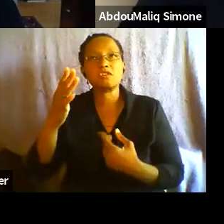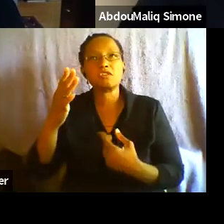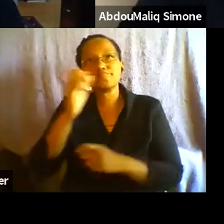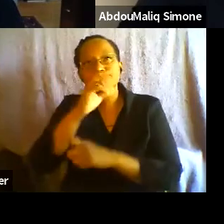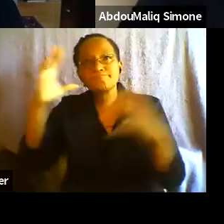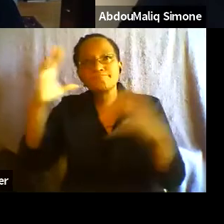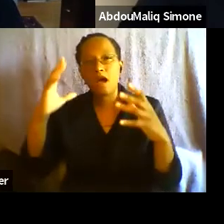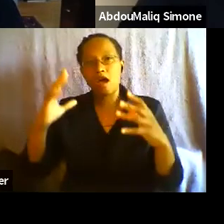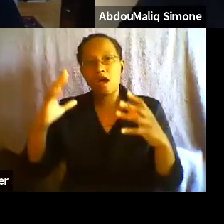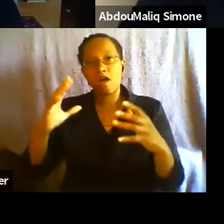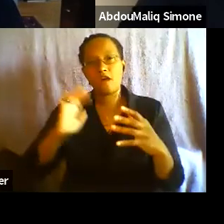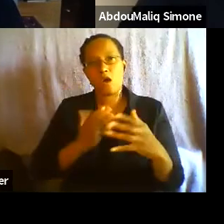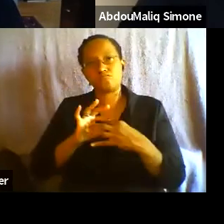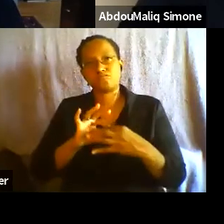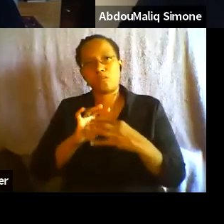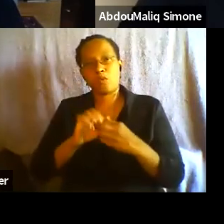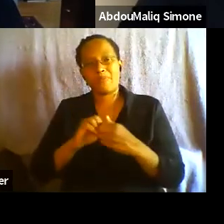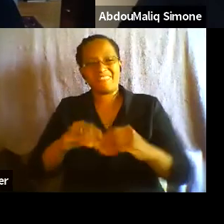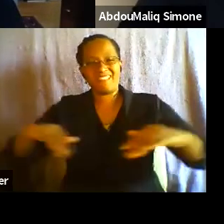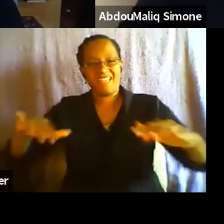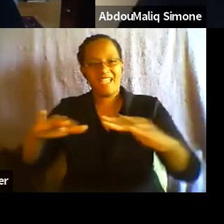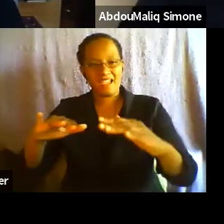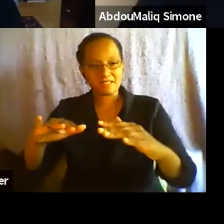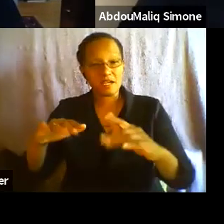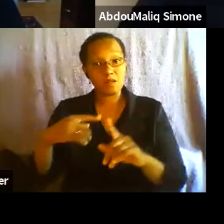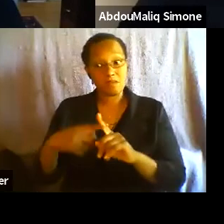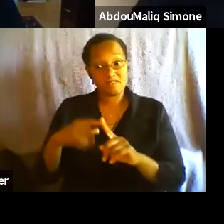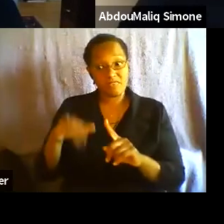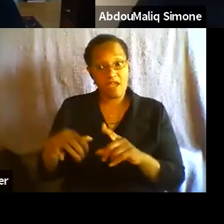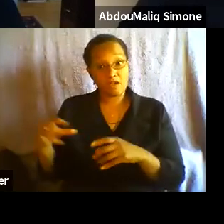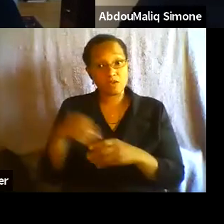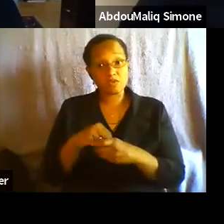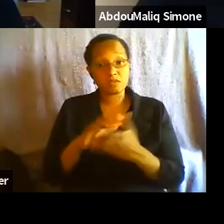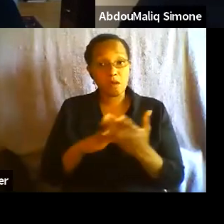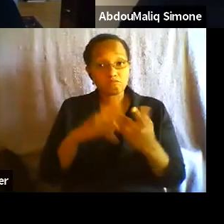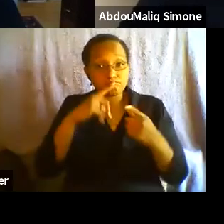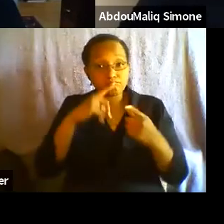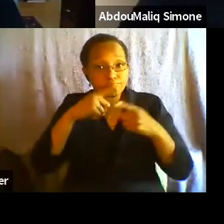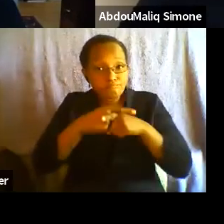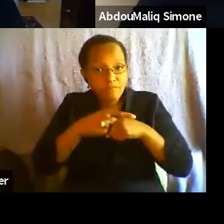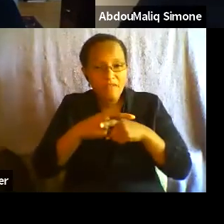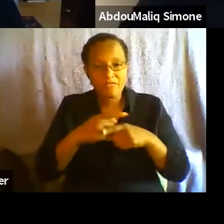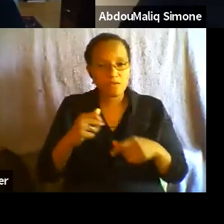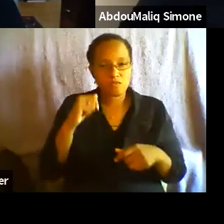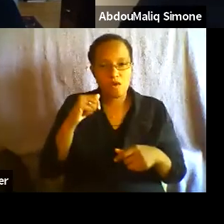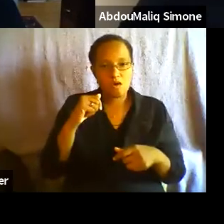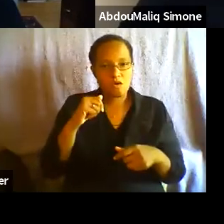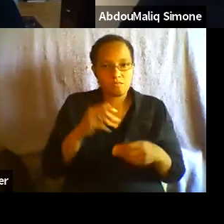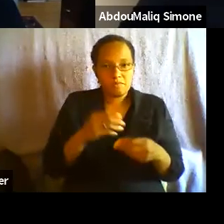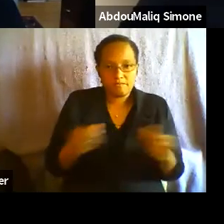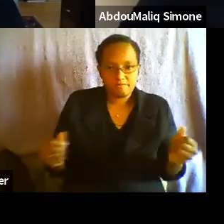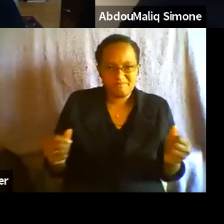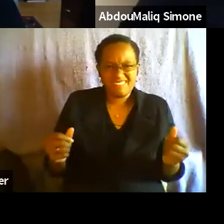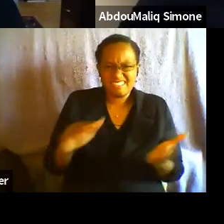a central contradiction that is not going to go away. And that is the central contradiction of on the one